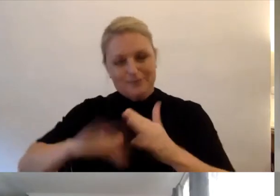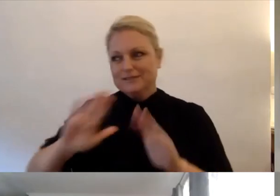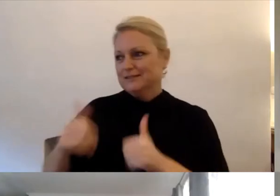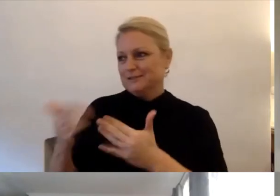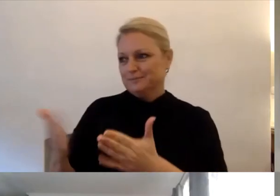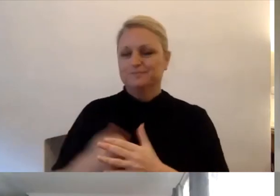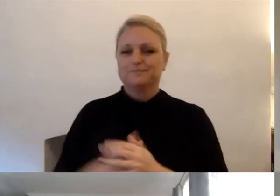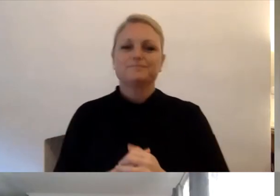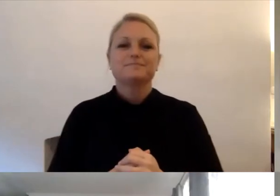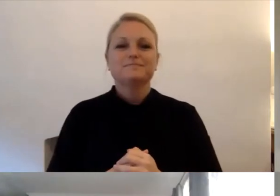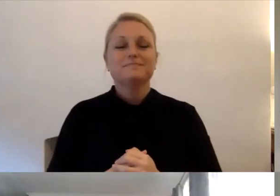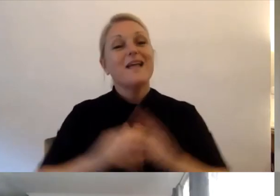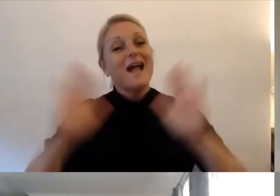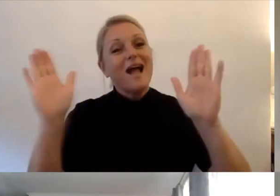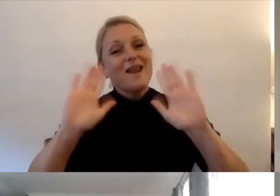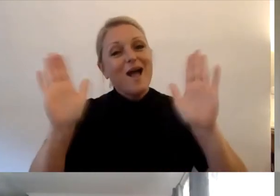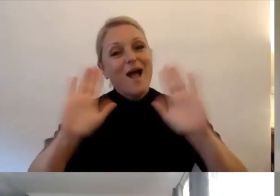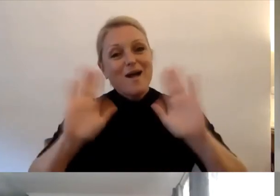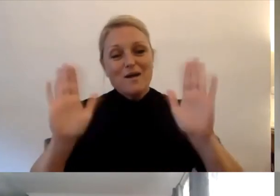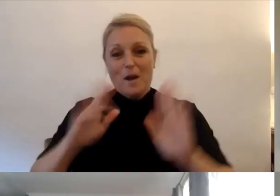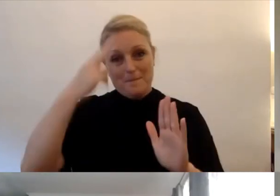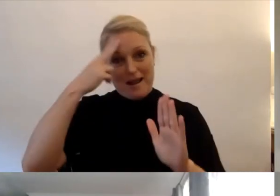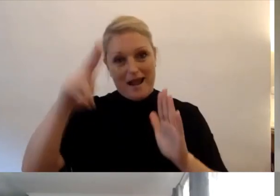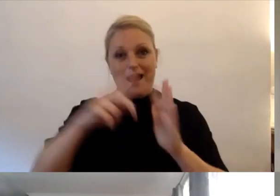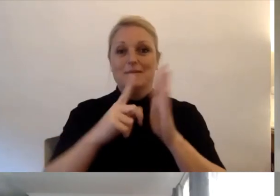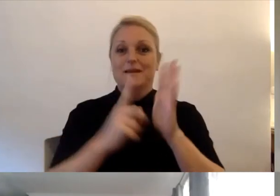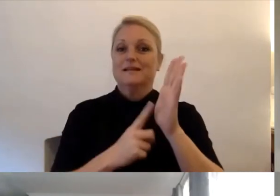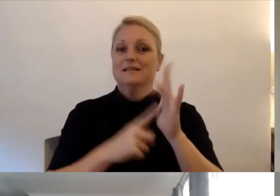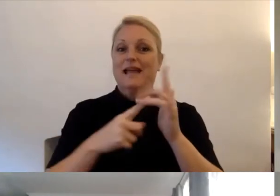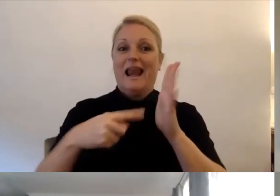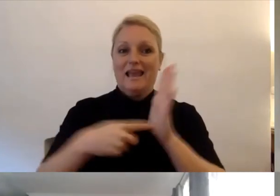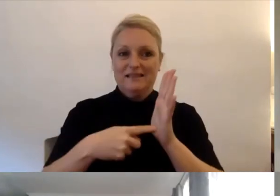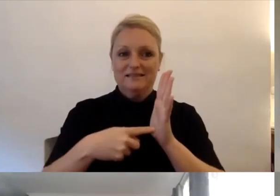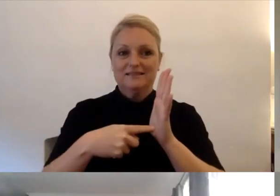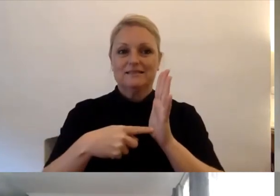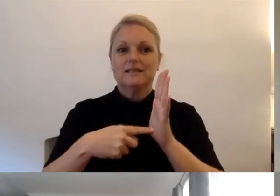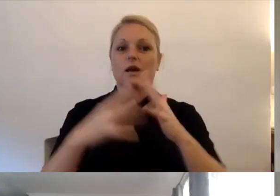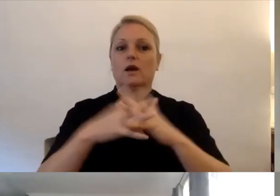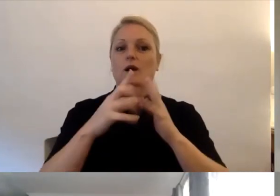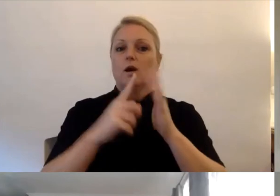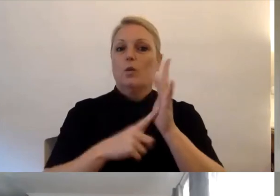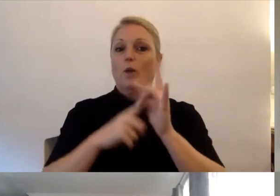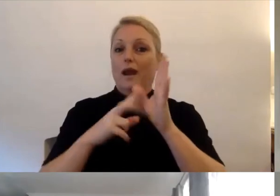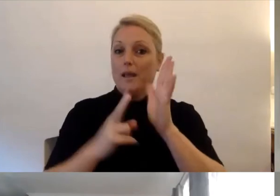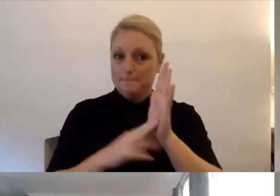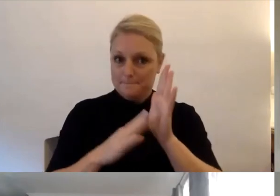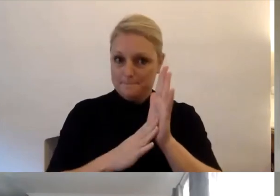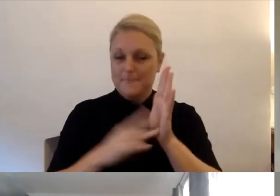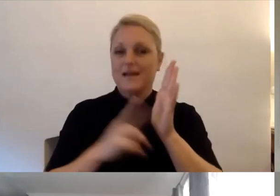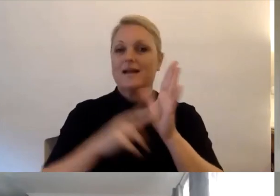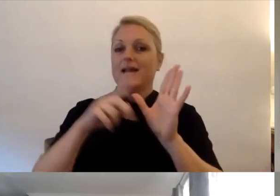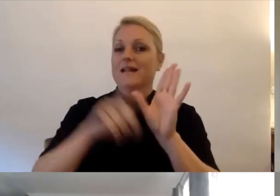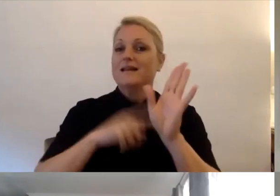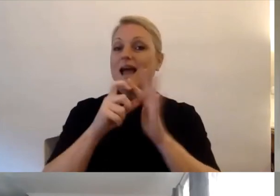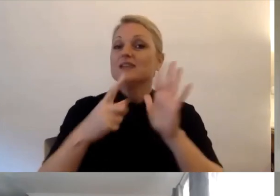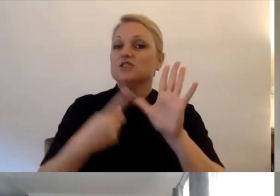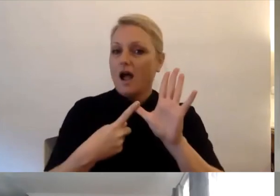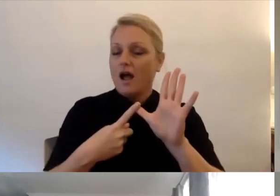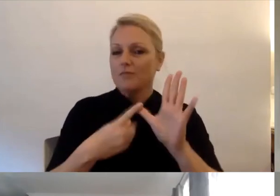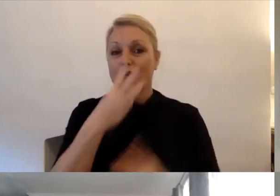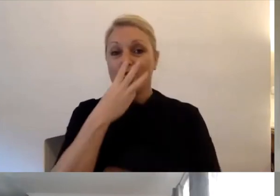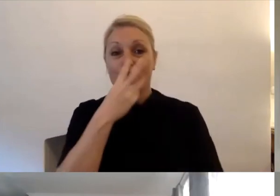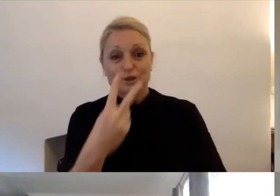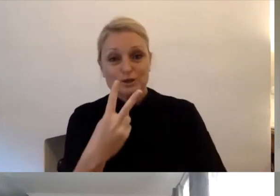Hey guys, my name is Elliot William Mehta. I'm a 32 year old Australian Aboriginal man. Oh, this whole brain injury journey